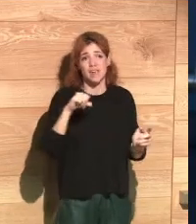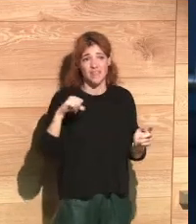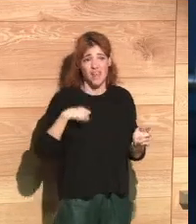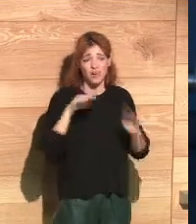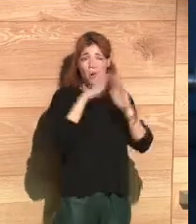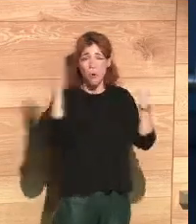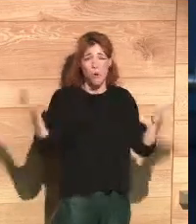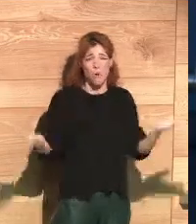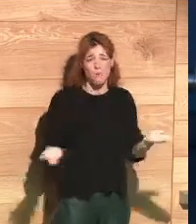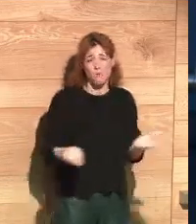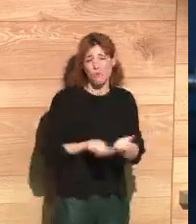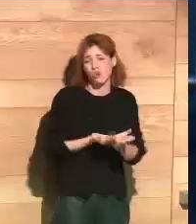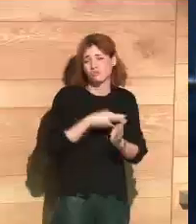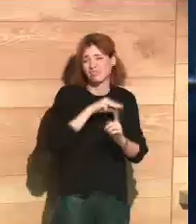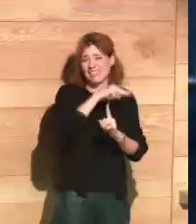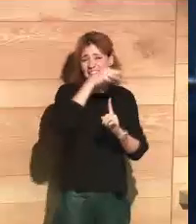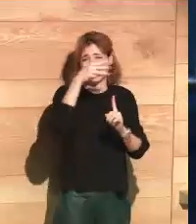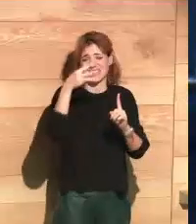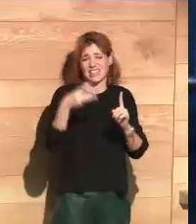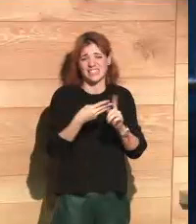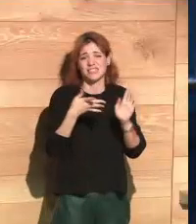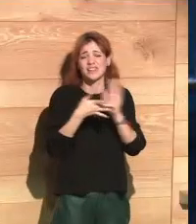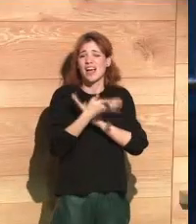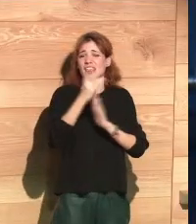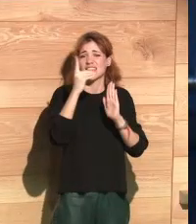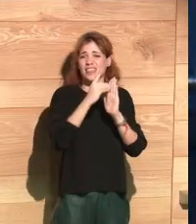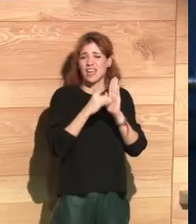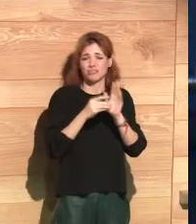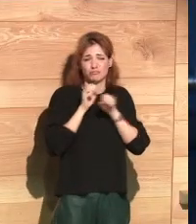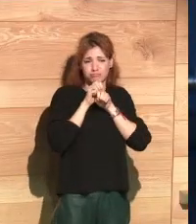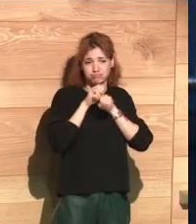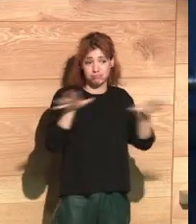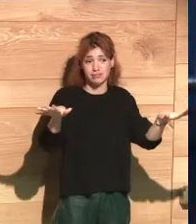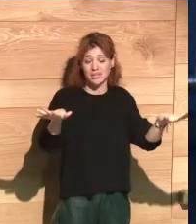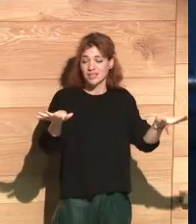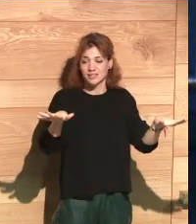today. The world is becoming increasingly digital and data everywhere.